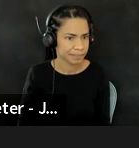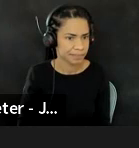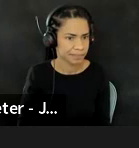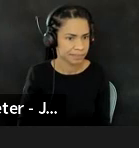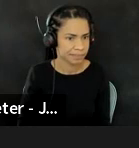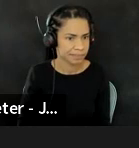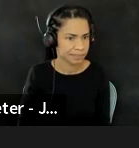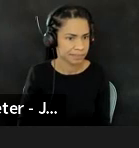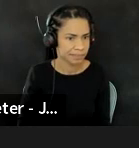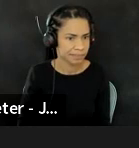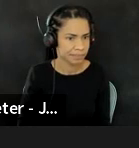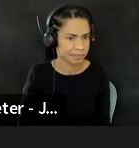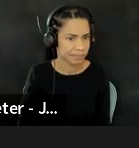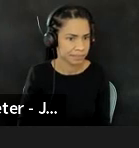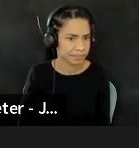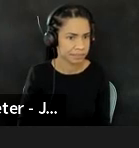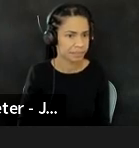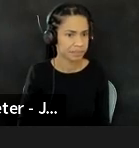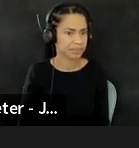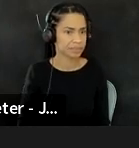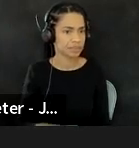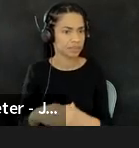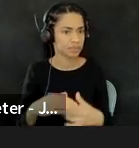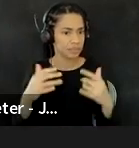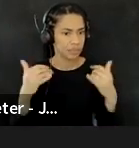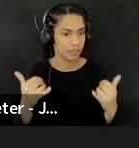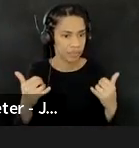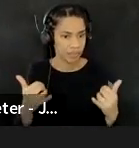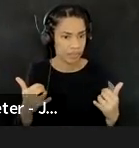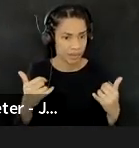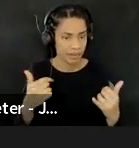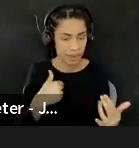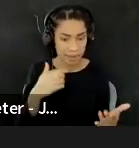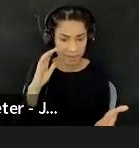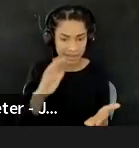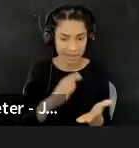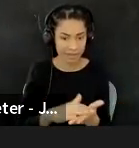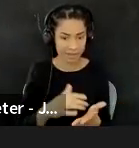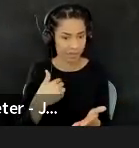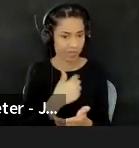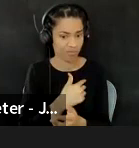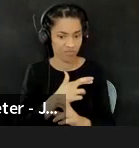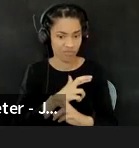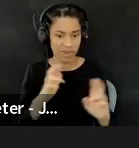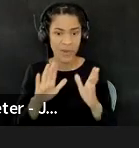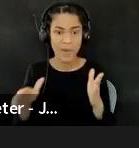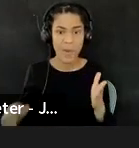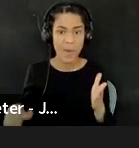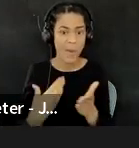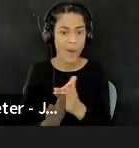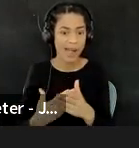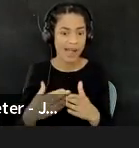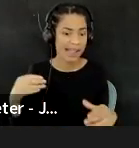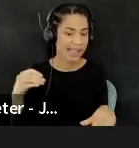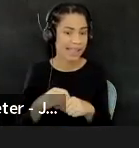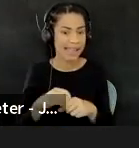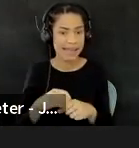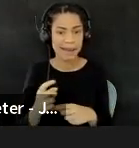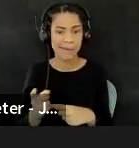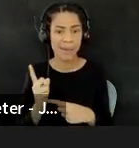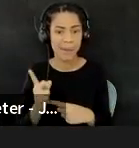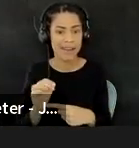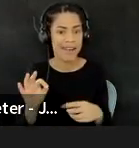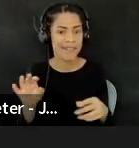So I, I think that this is now moving us towards our, uh, our all in moment of closing. So, um,